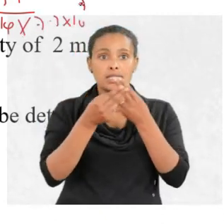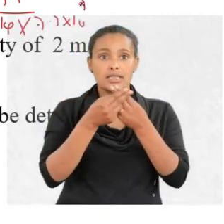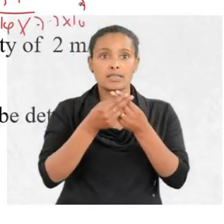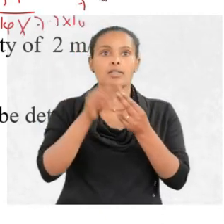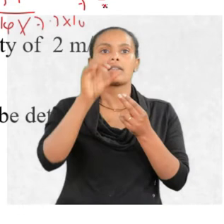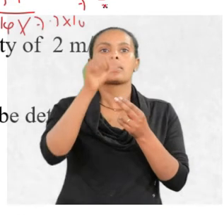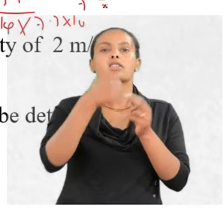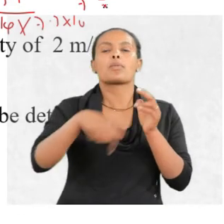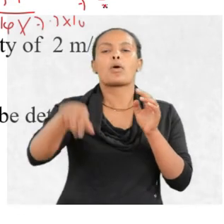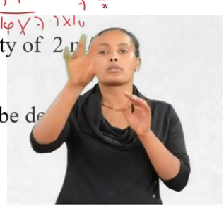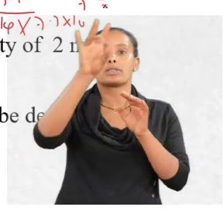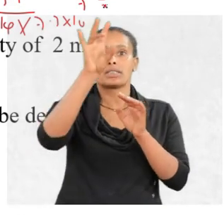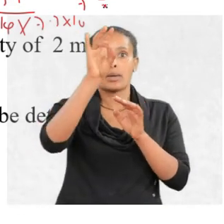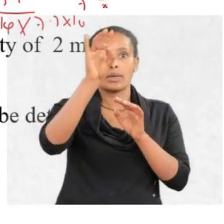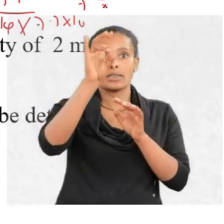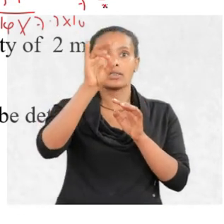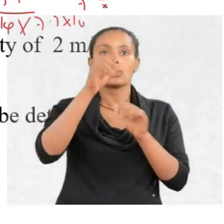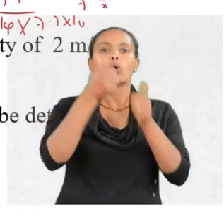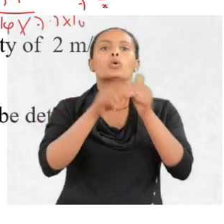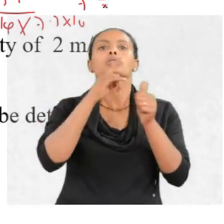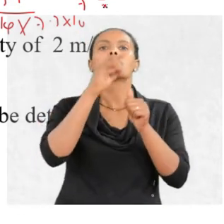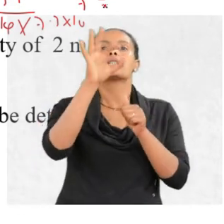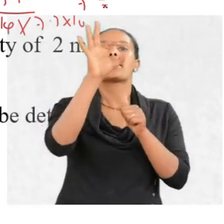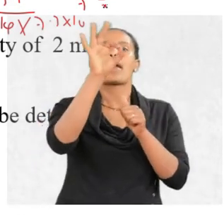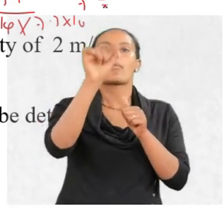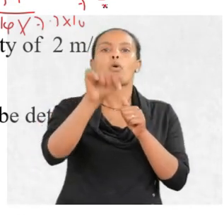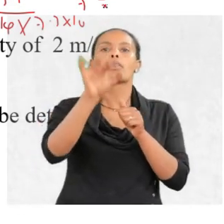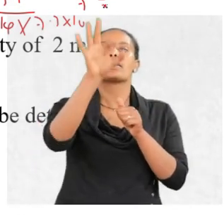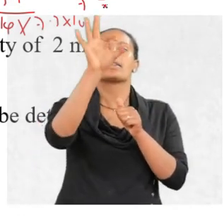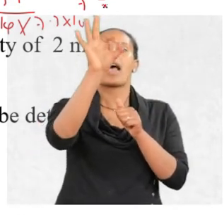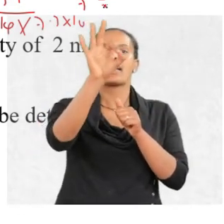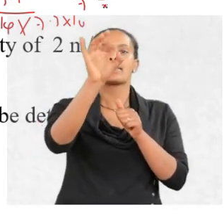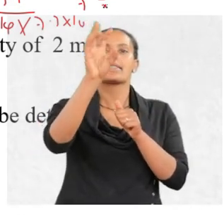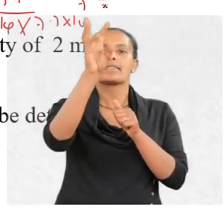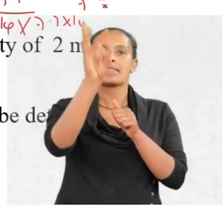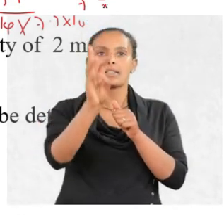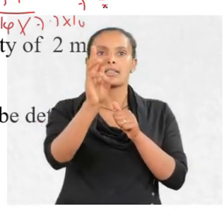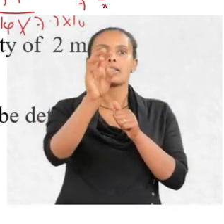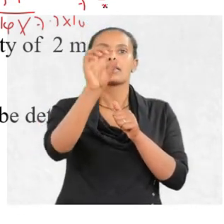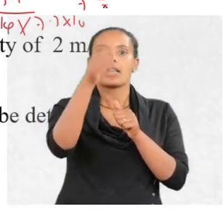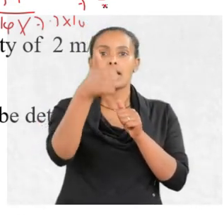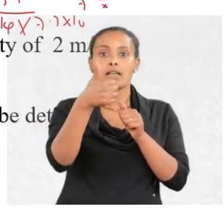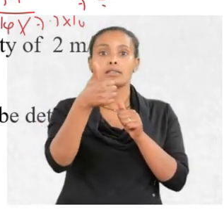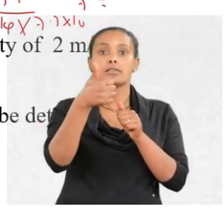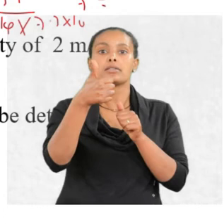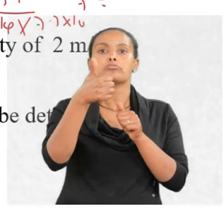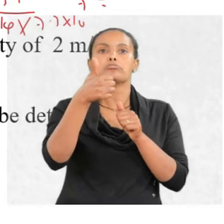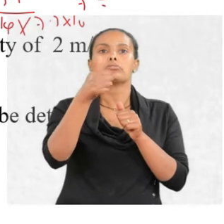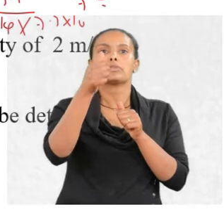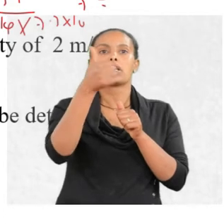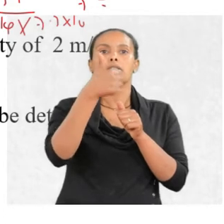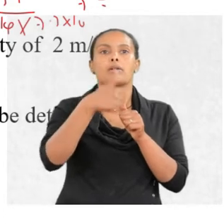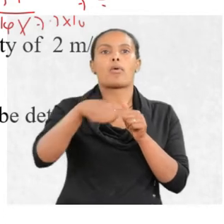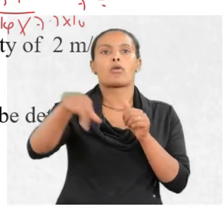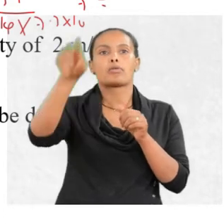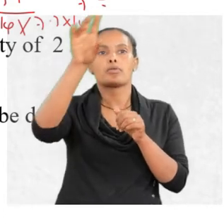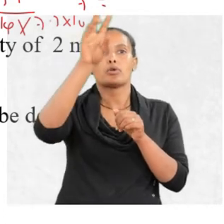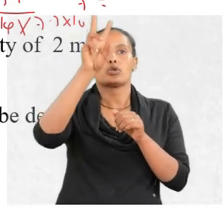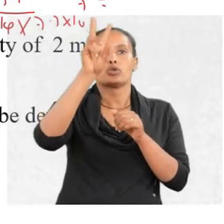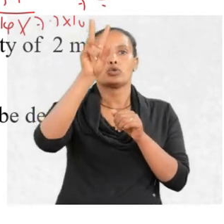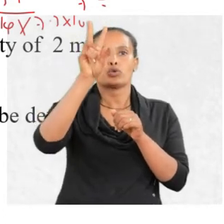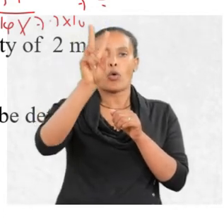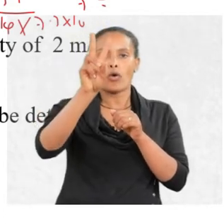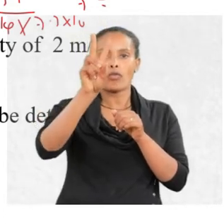of 7 which is 9.96 times 10 to the power of minus 12 meters, these